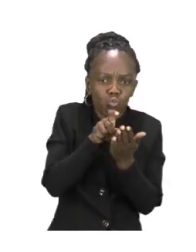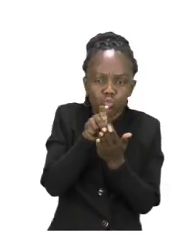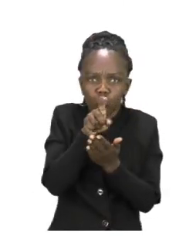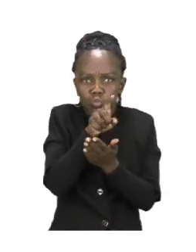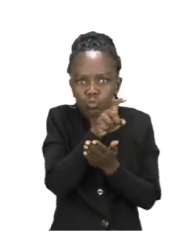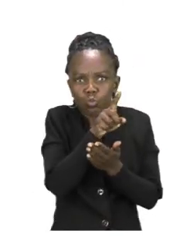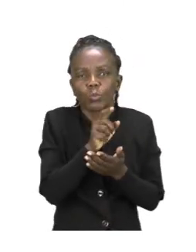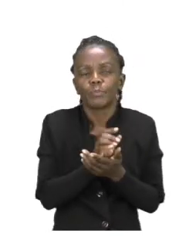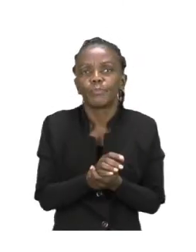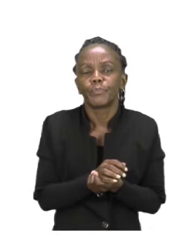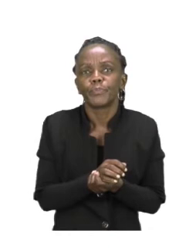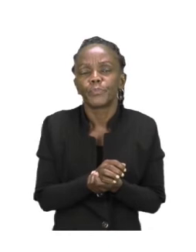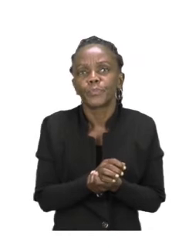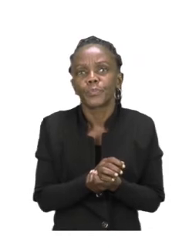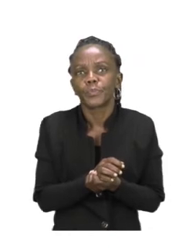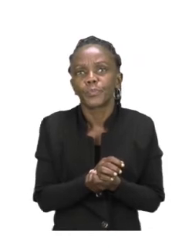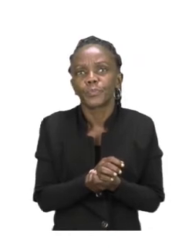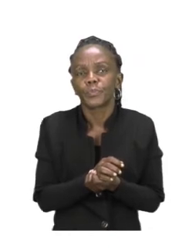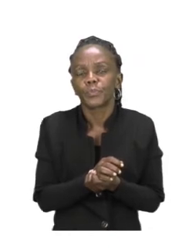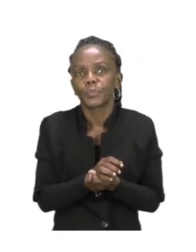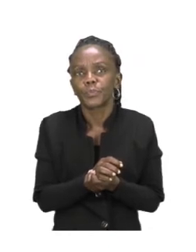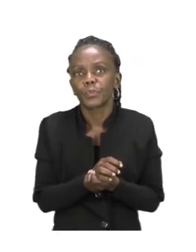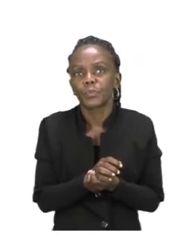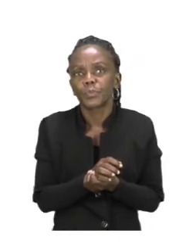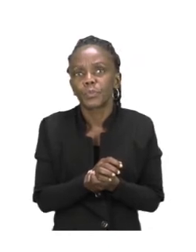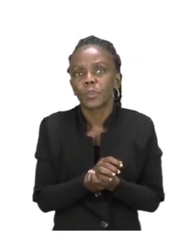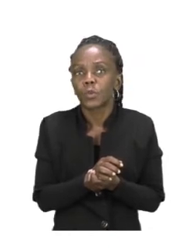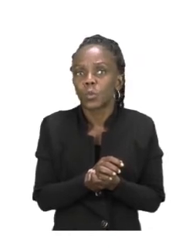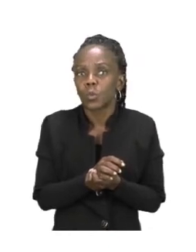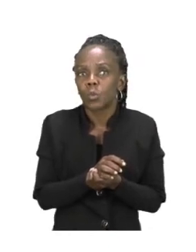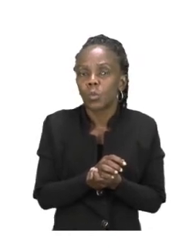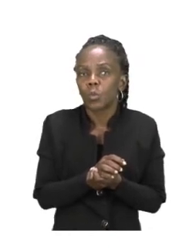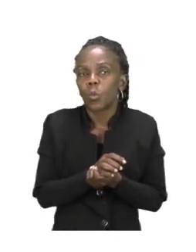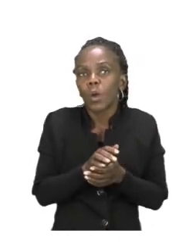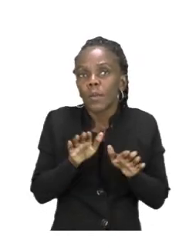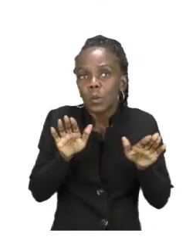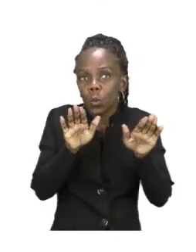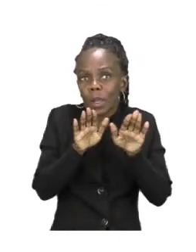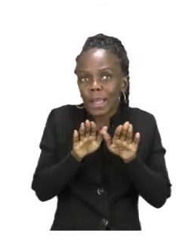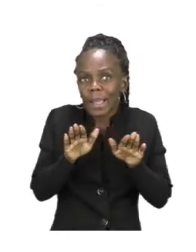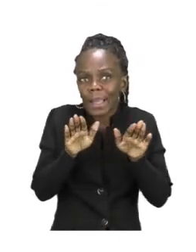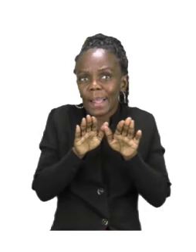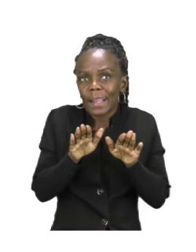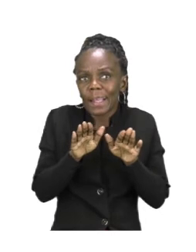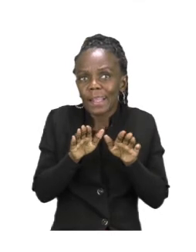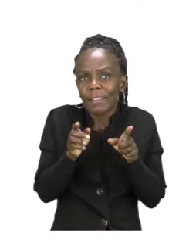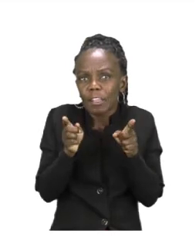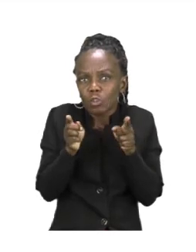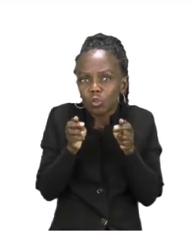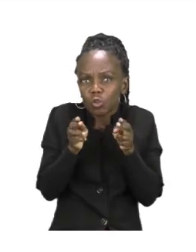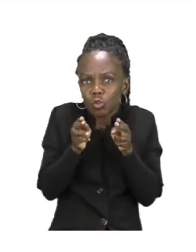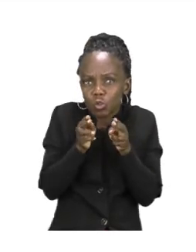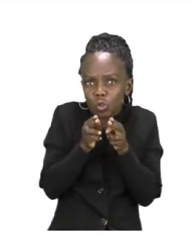to be our job boys and girls to colour the short ones. Now remember, short can